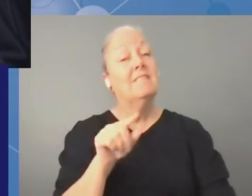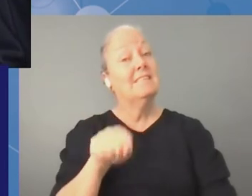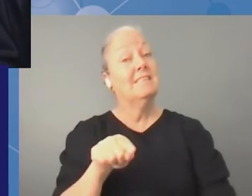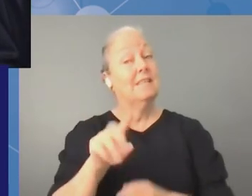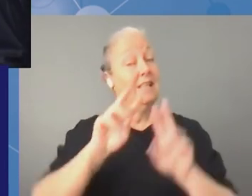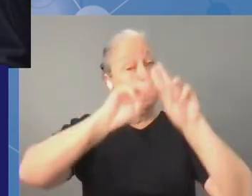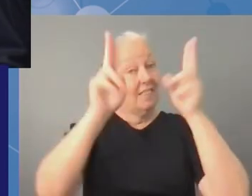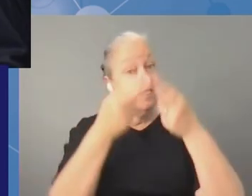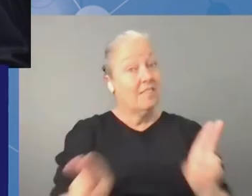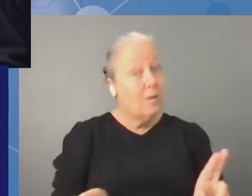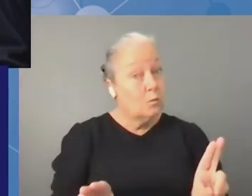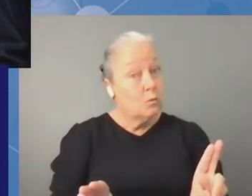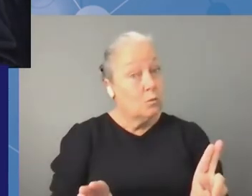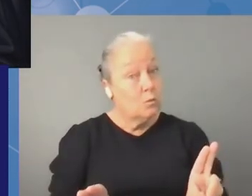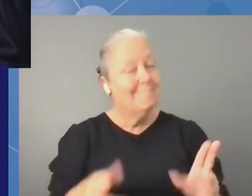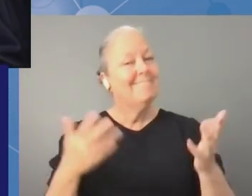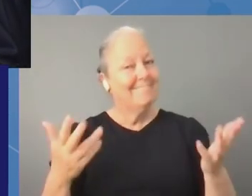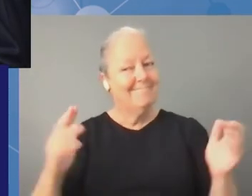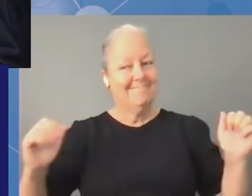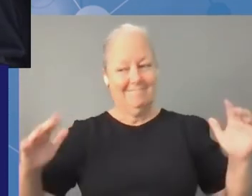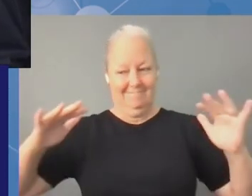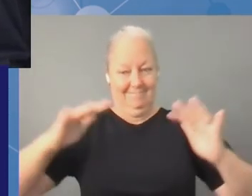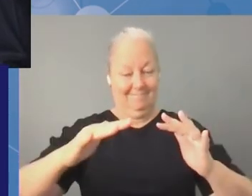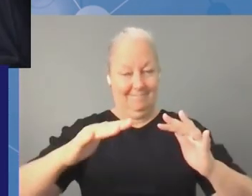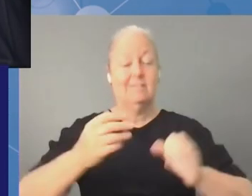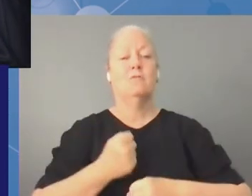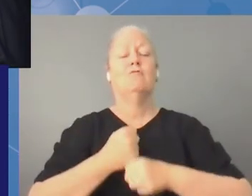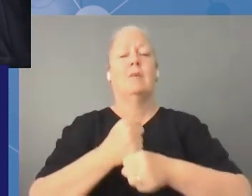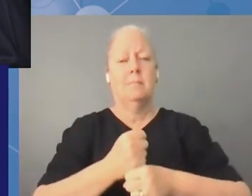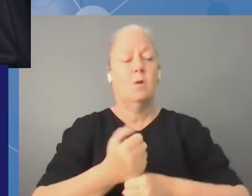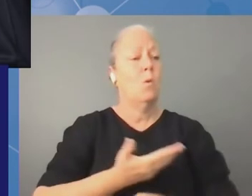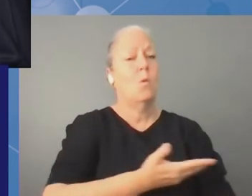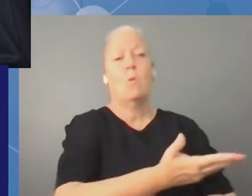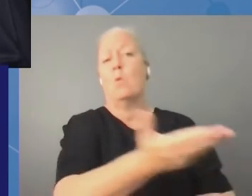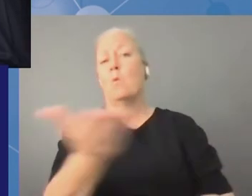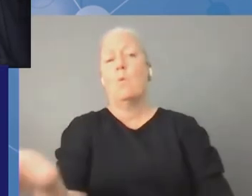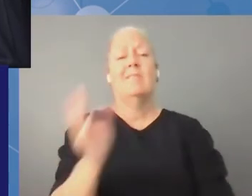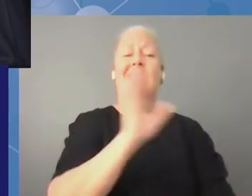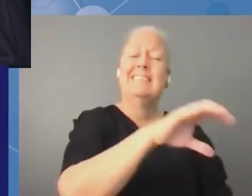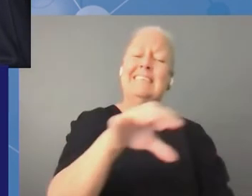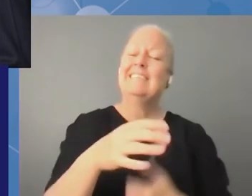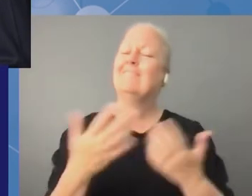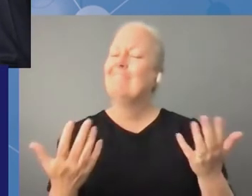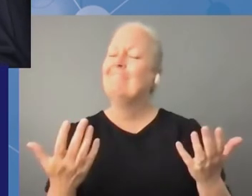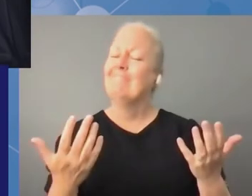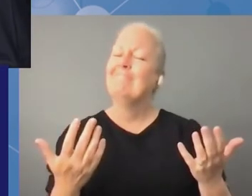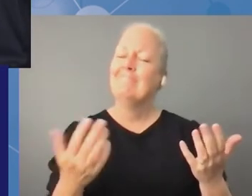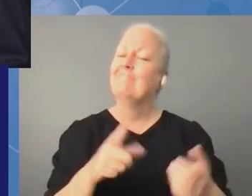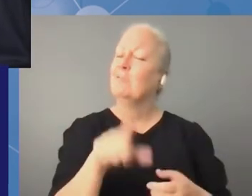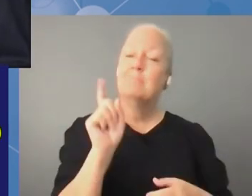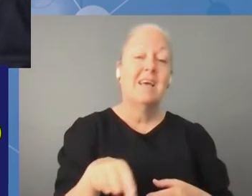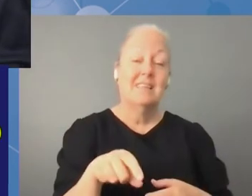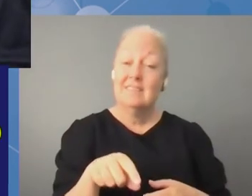representing all stakeholder groups so you really need to make sure that every single